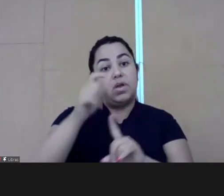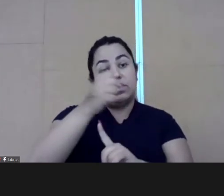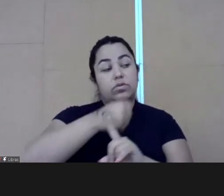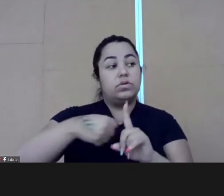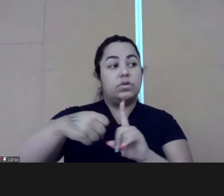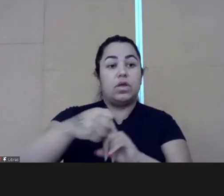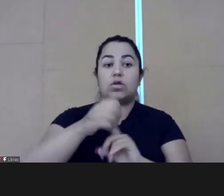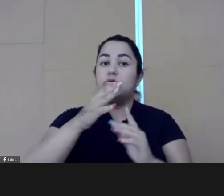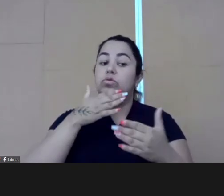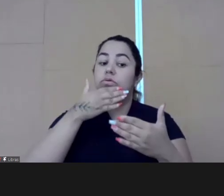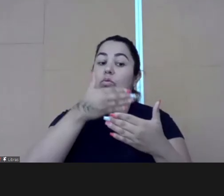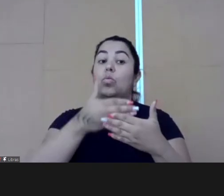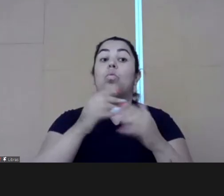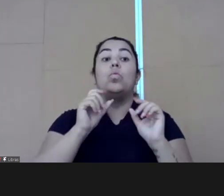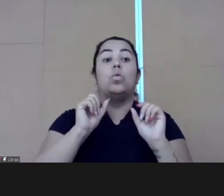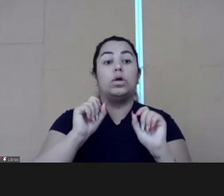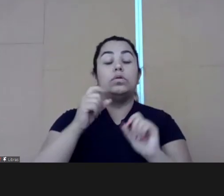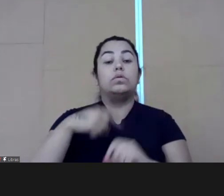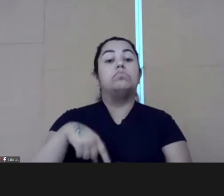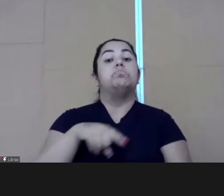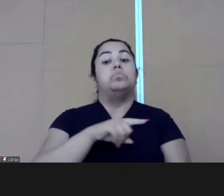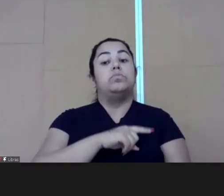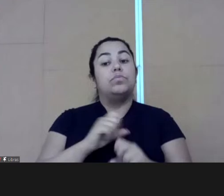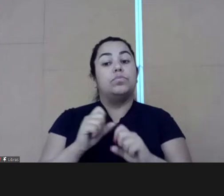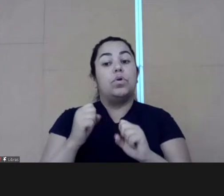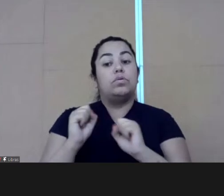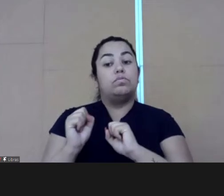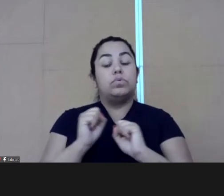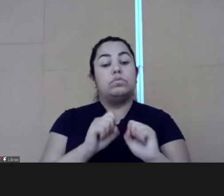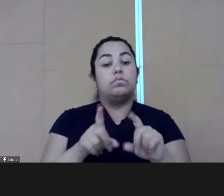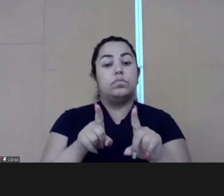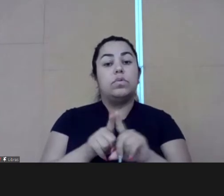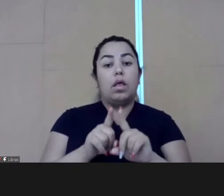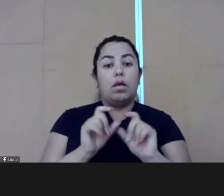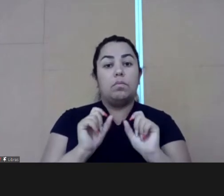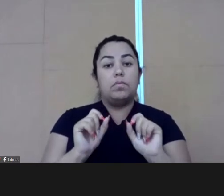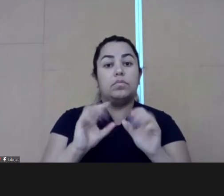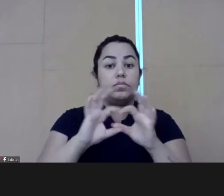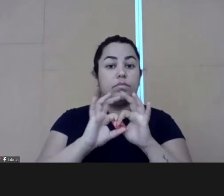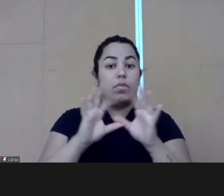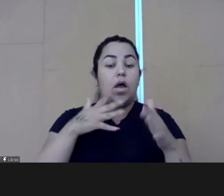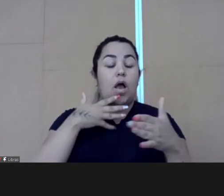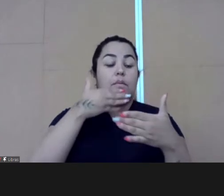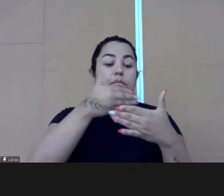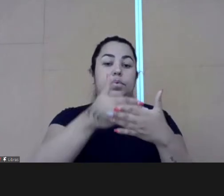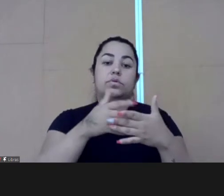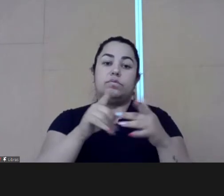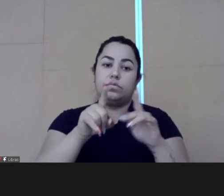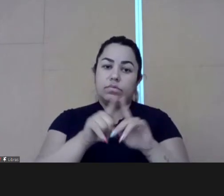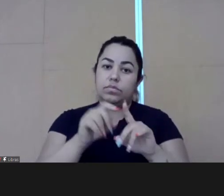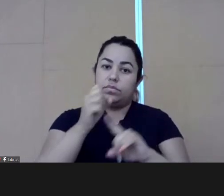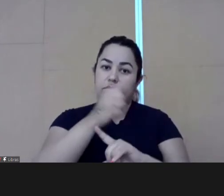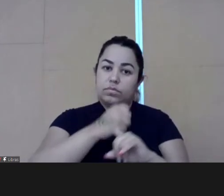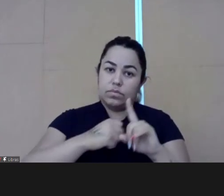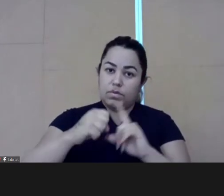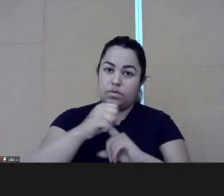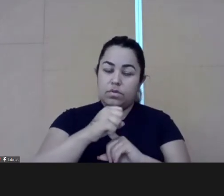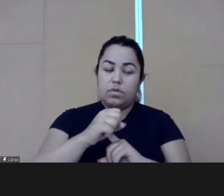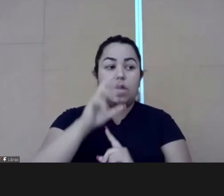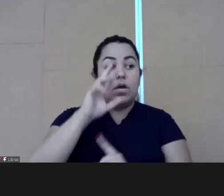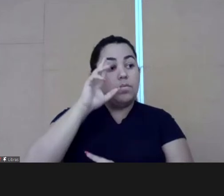or from the leaders to the society? What channels can we build to have better communication, to have leaders